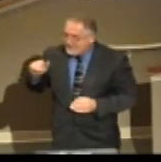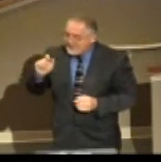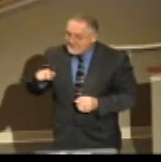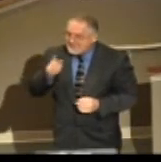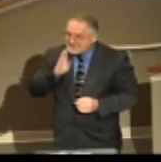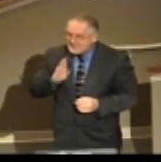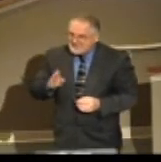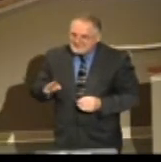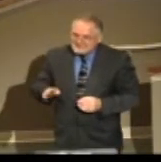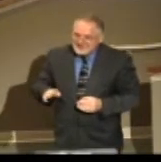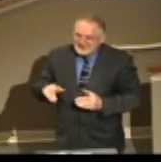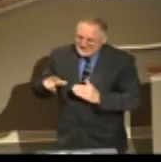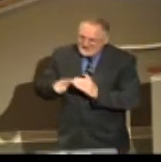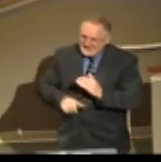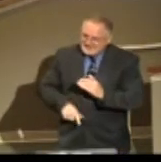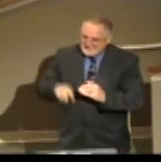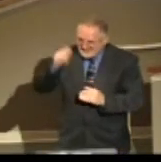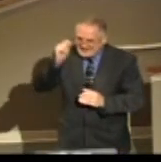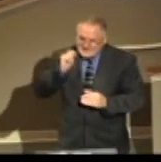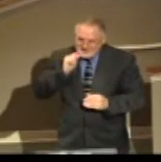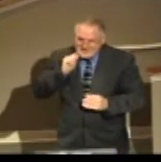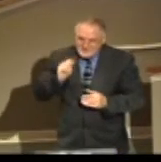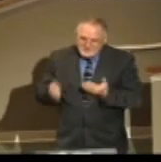a teenager, probably 10 or 11 years of age.